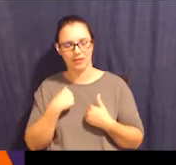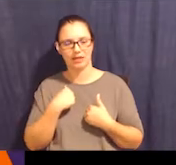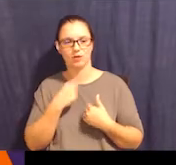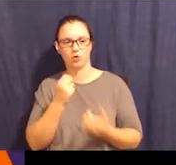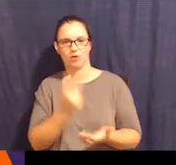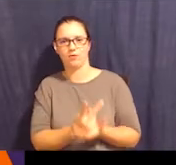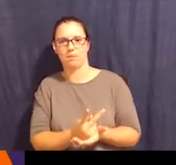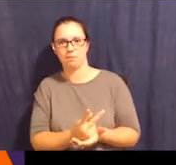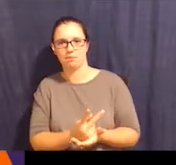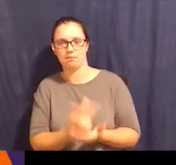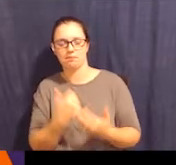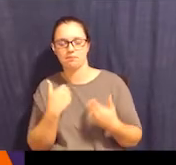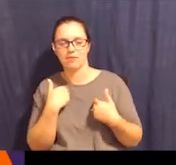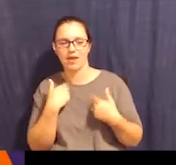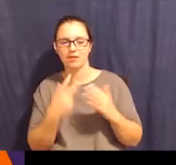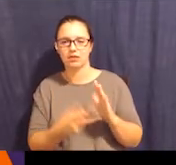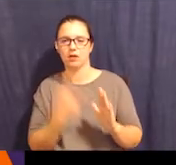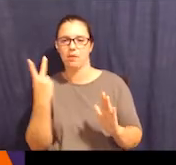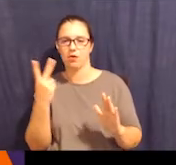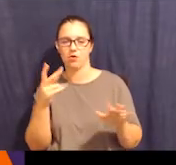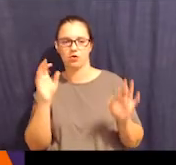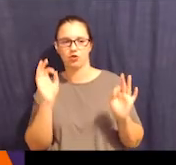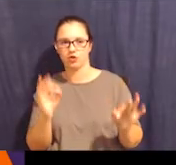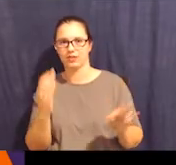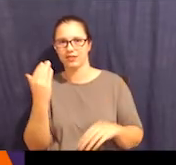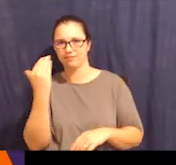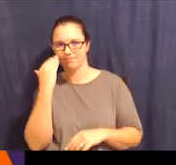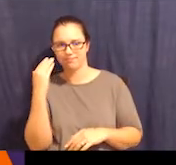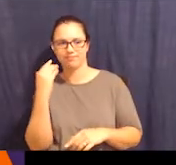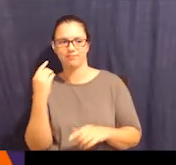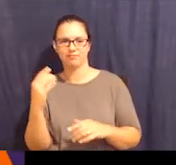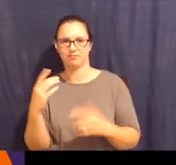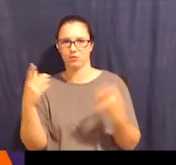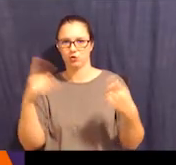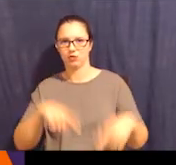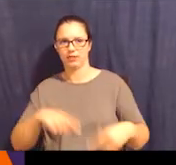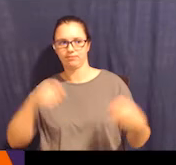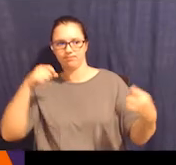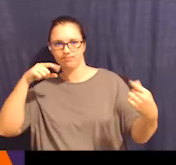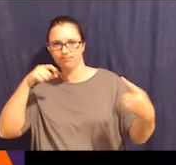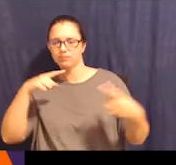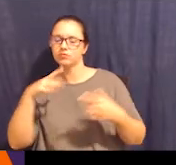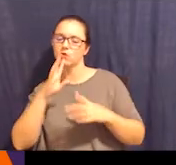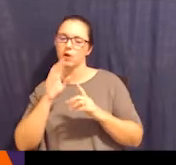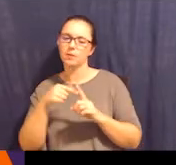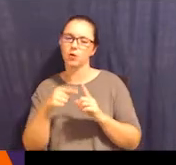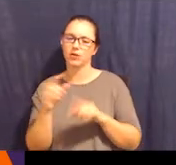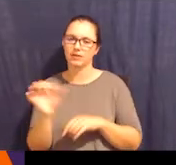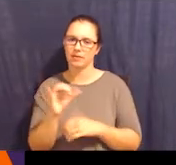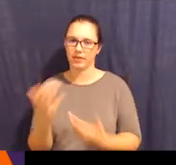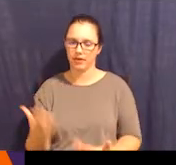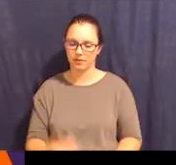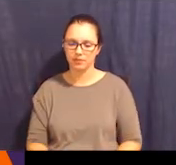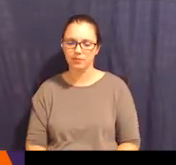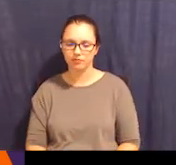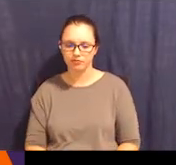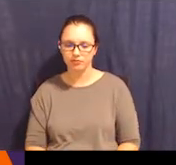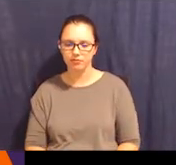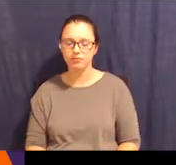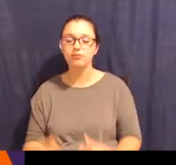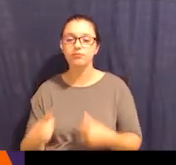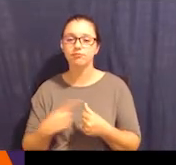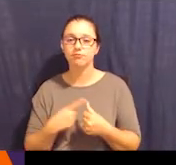were on the same page and we were talking about the same thing. So the first is called Seaboard and it's